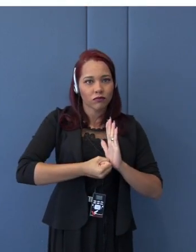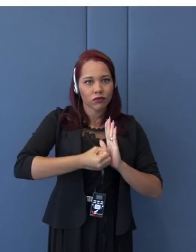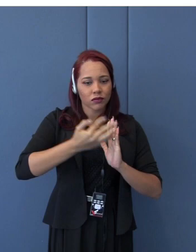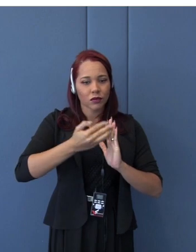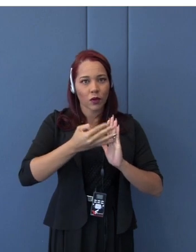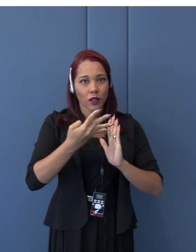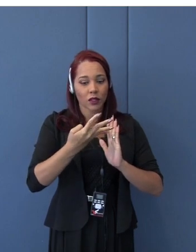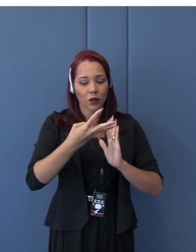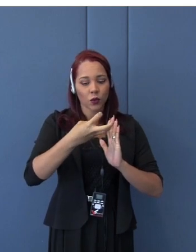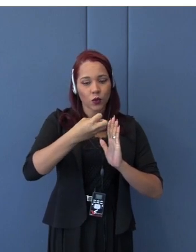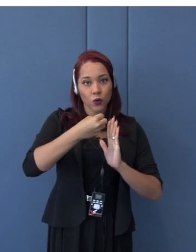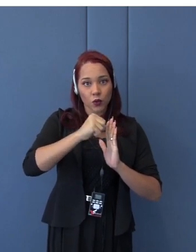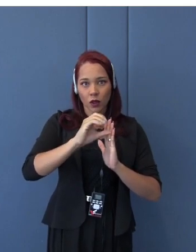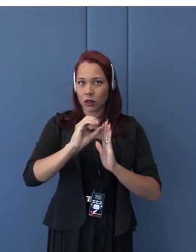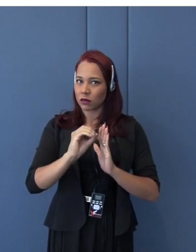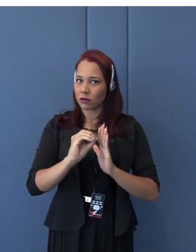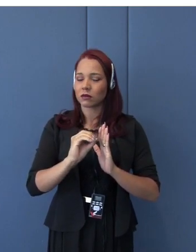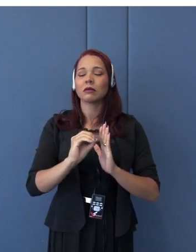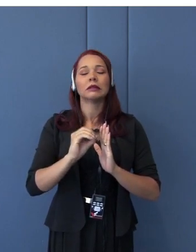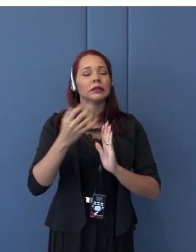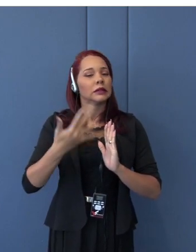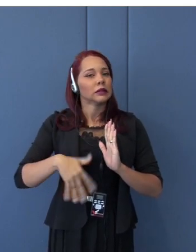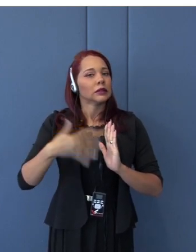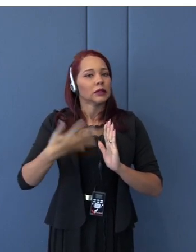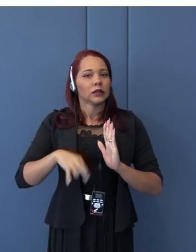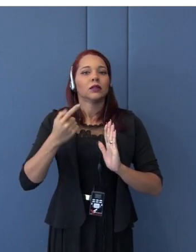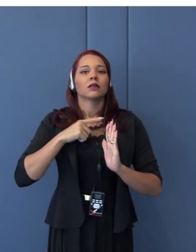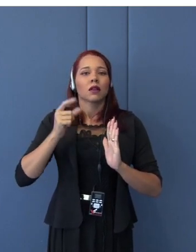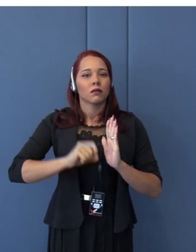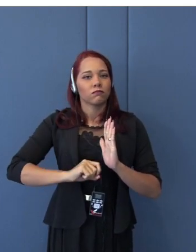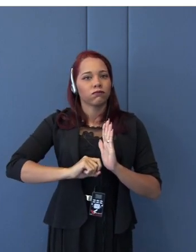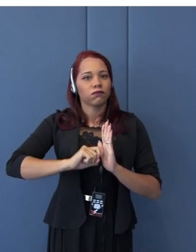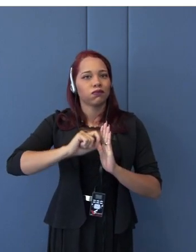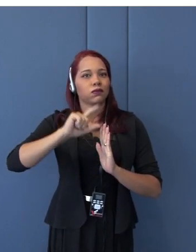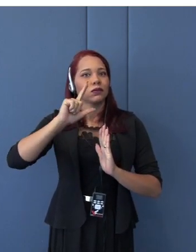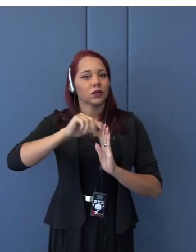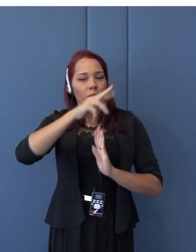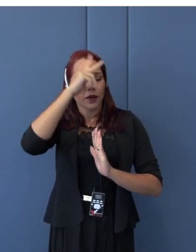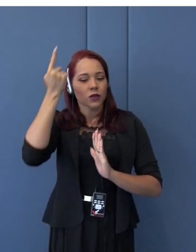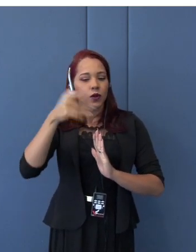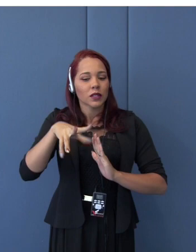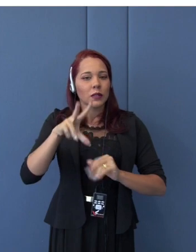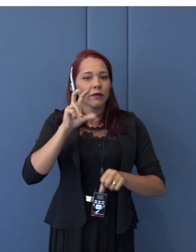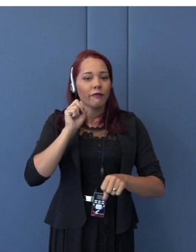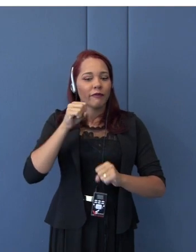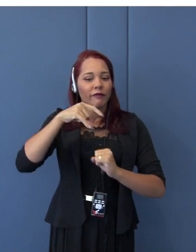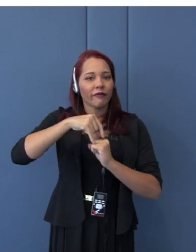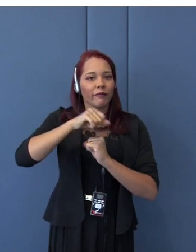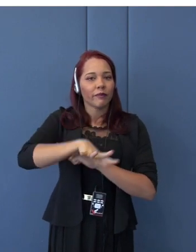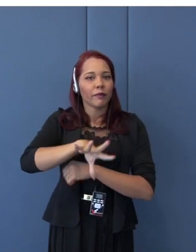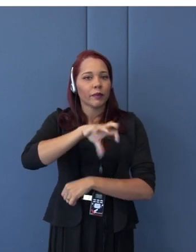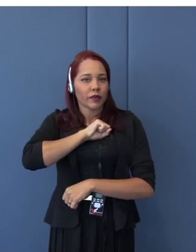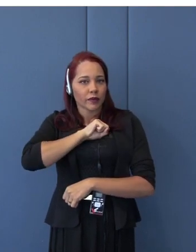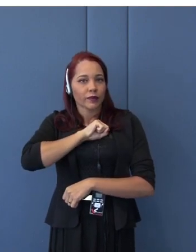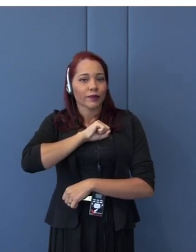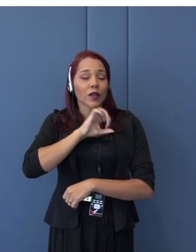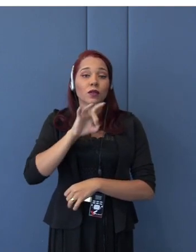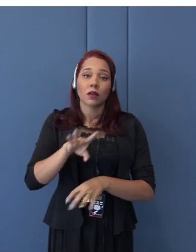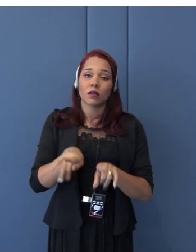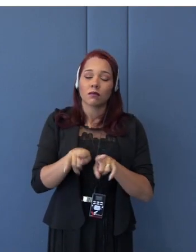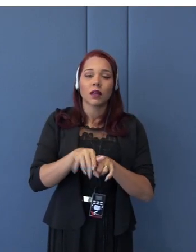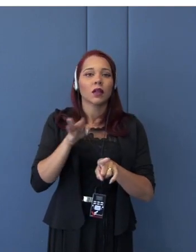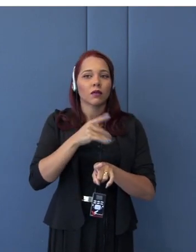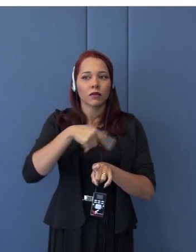there's a bit of increase there for those infected. But, at the same time, I'd like to draw your attention to the number